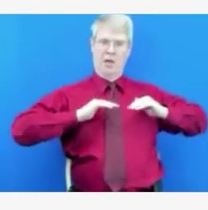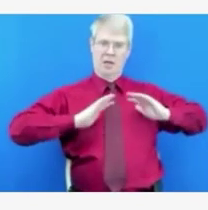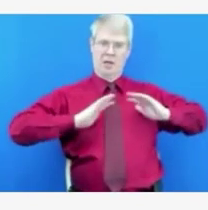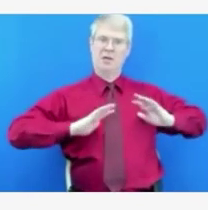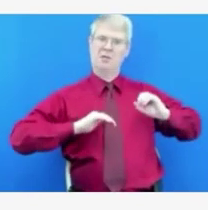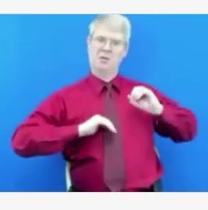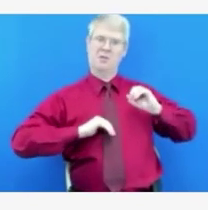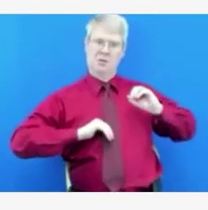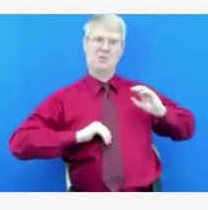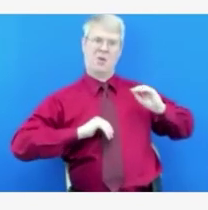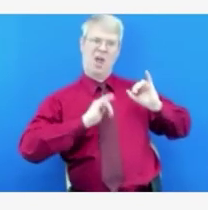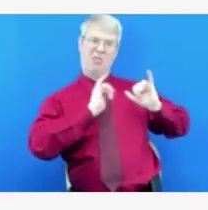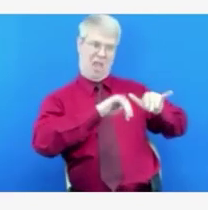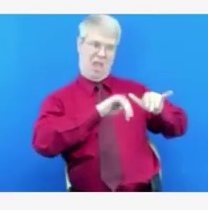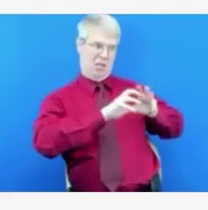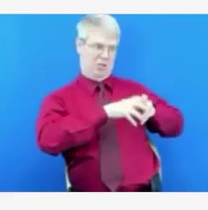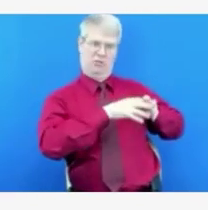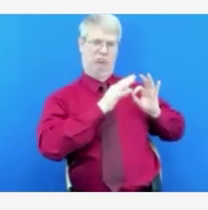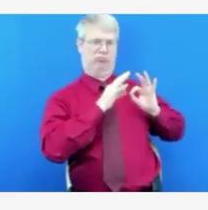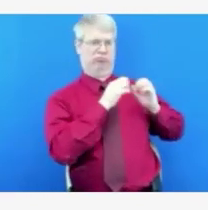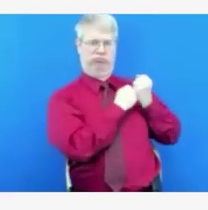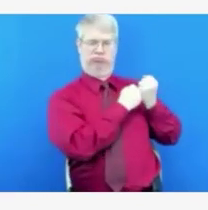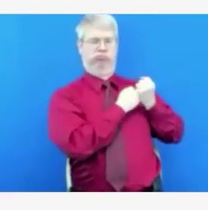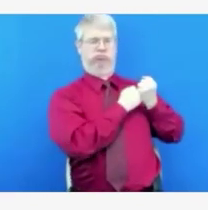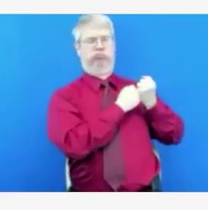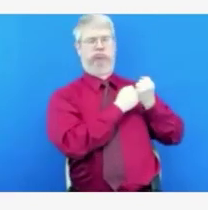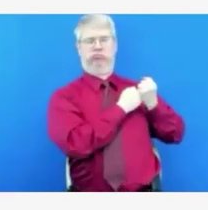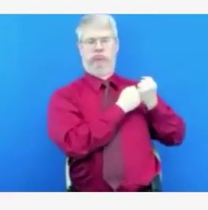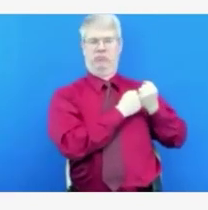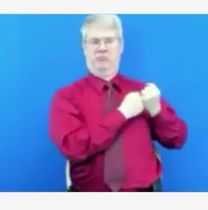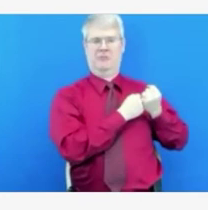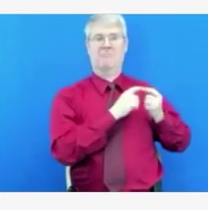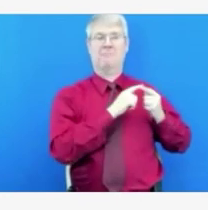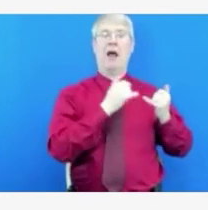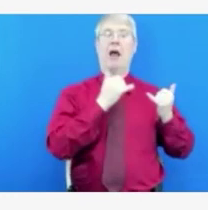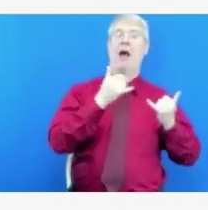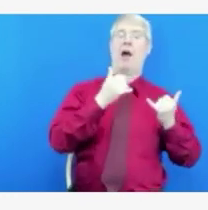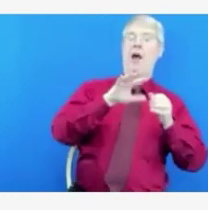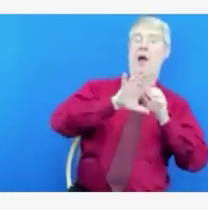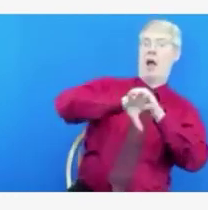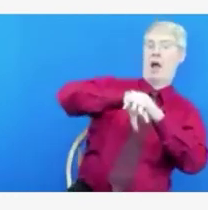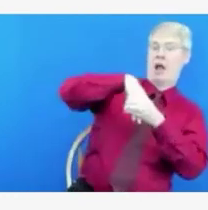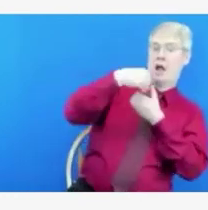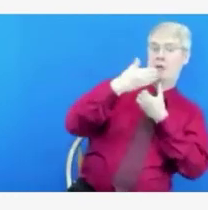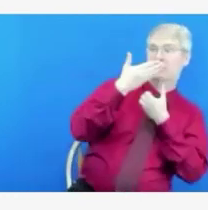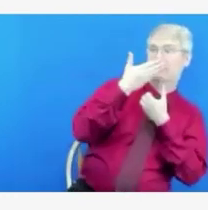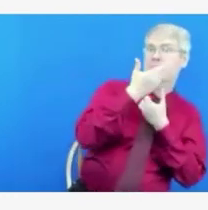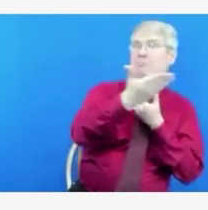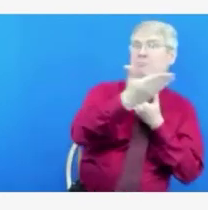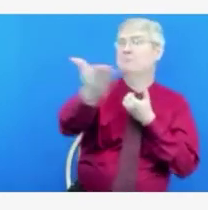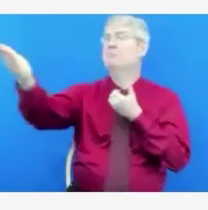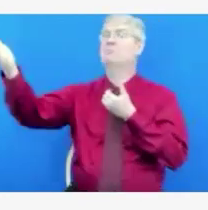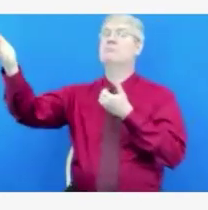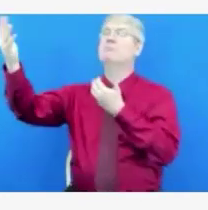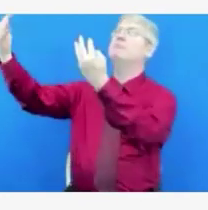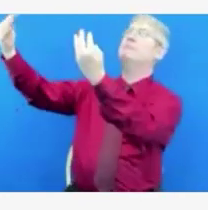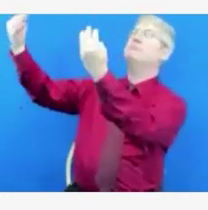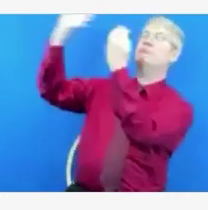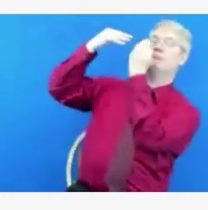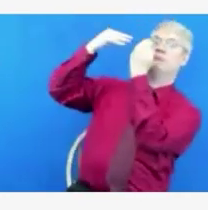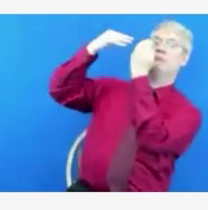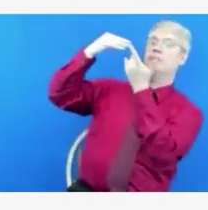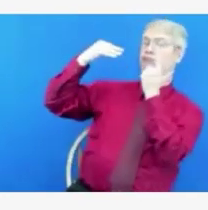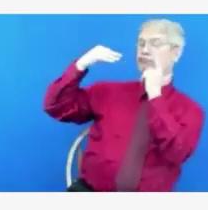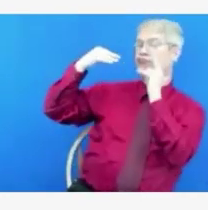their occupation? Do they need to be concerned about their safety? In certain circumstances, absolutely. And I've heard story after